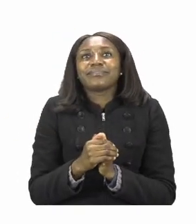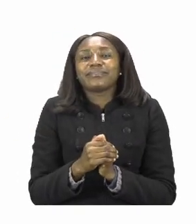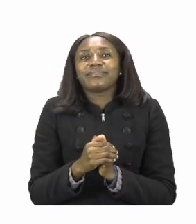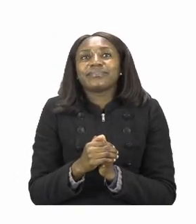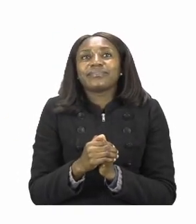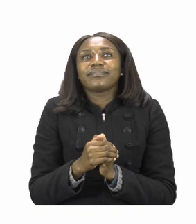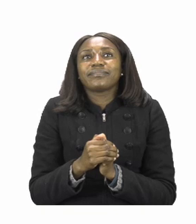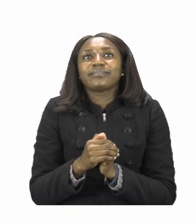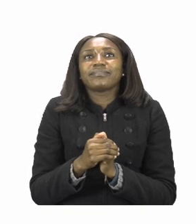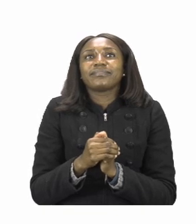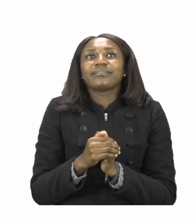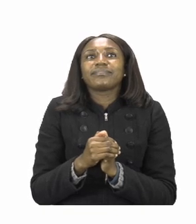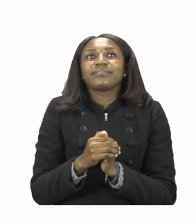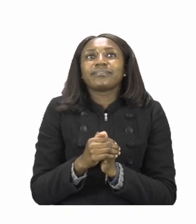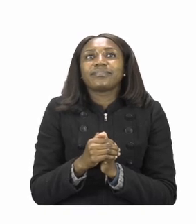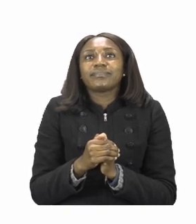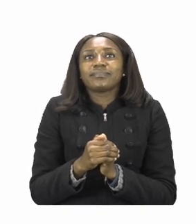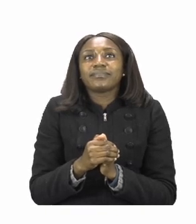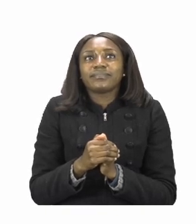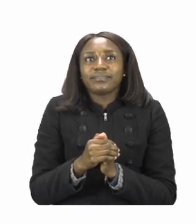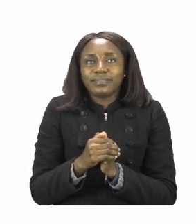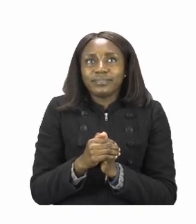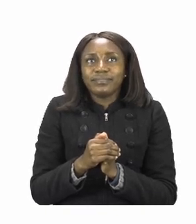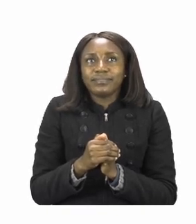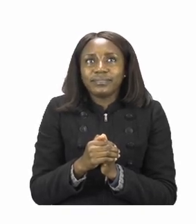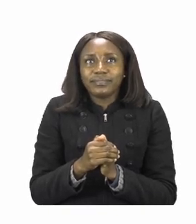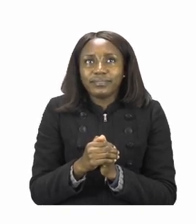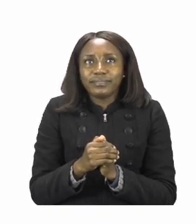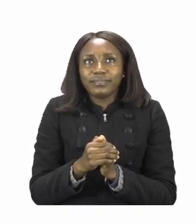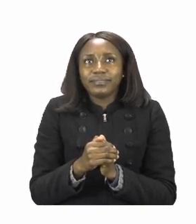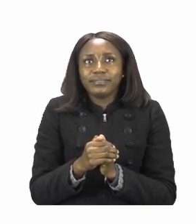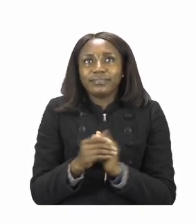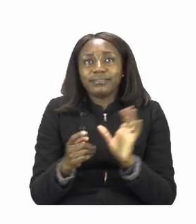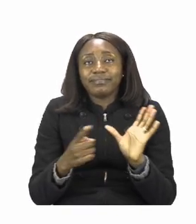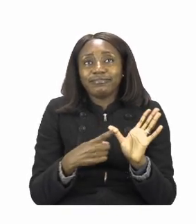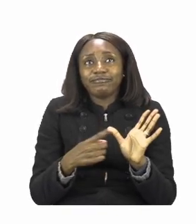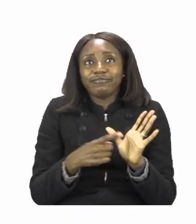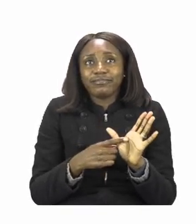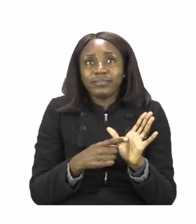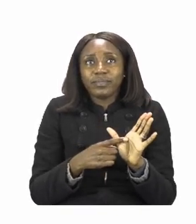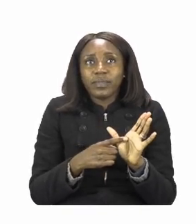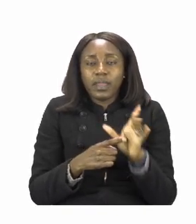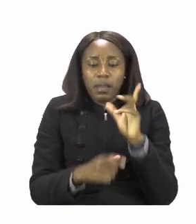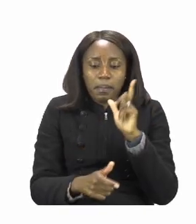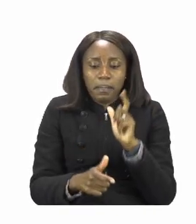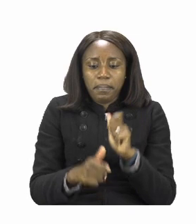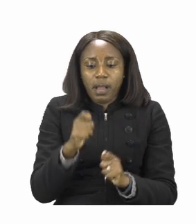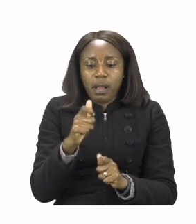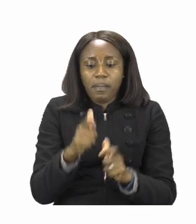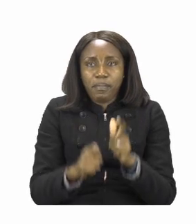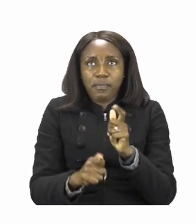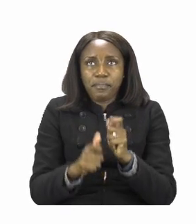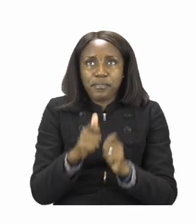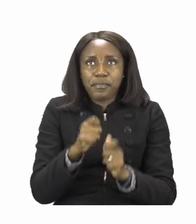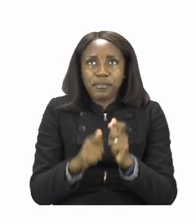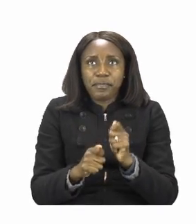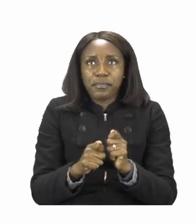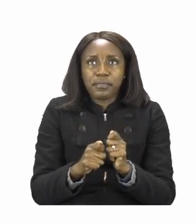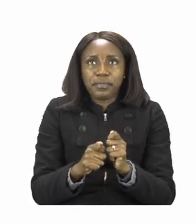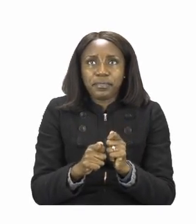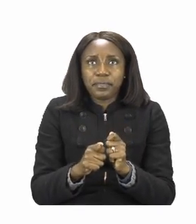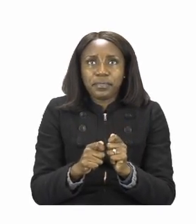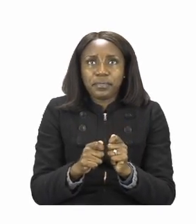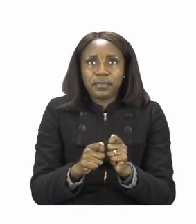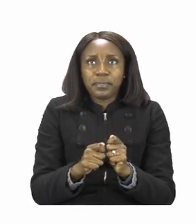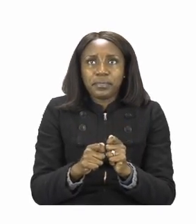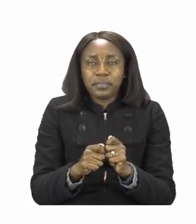So go ahead and write number four in the box. Number five will be the container of milk milk because after